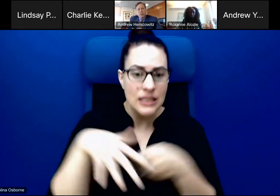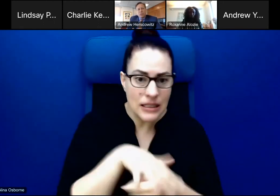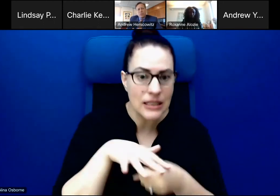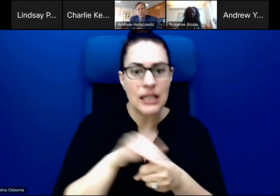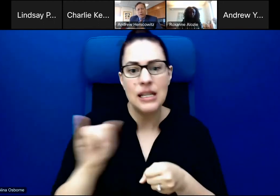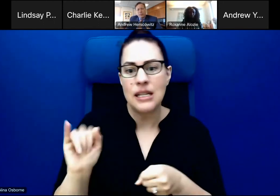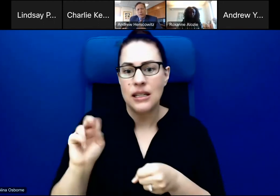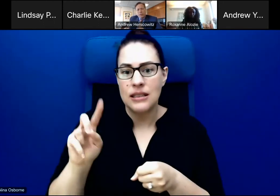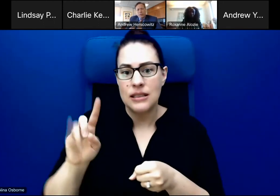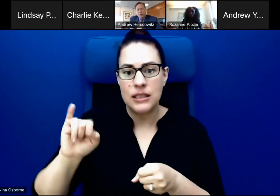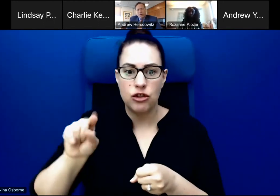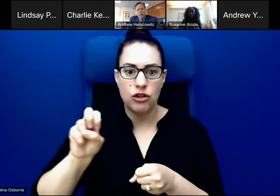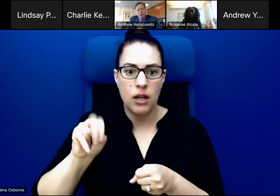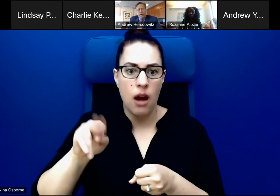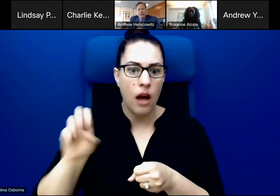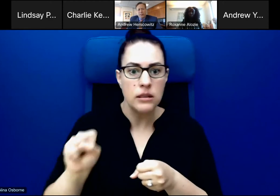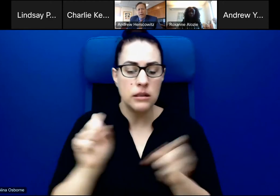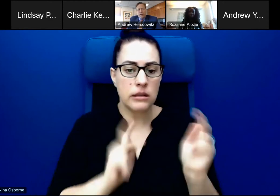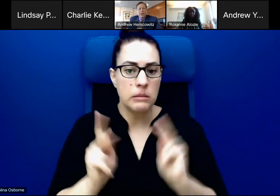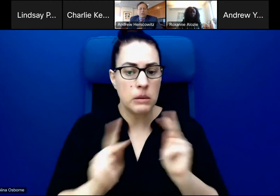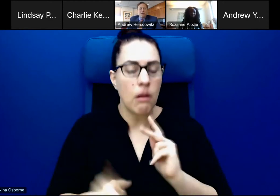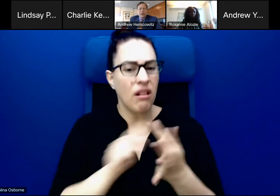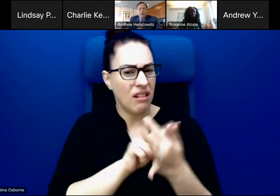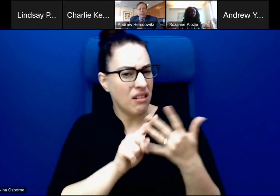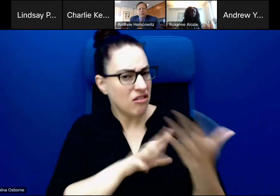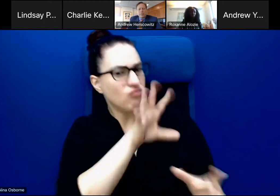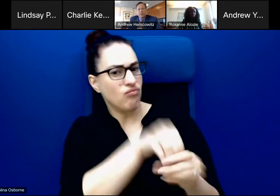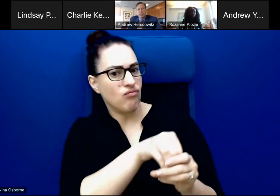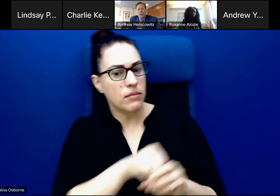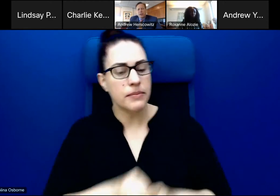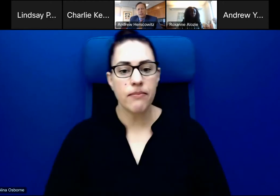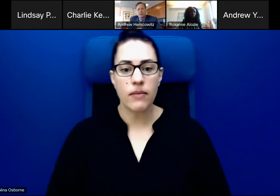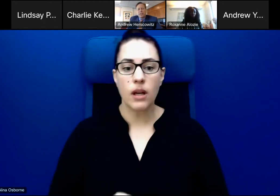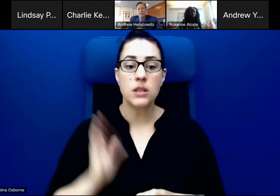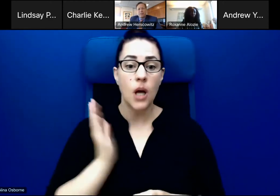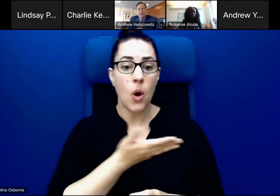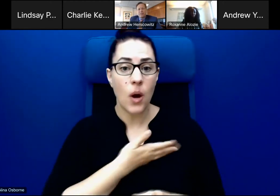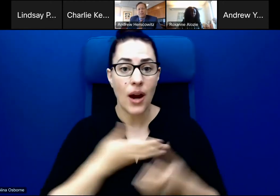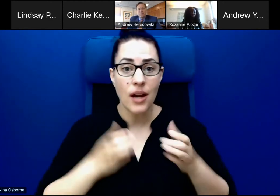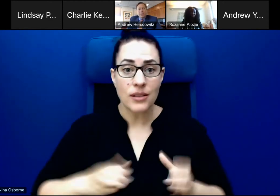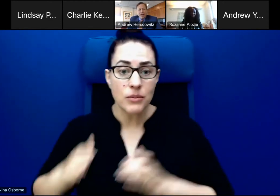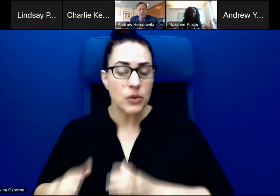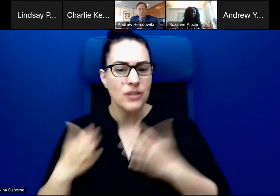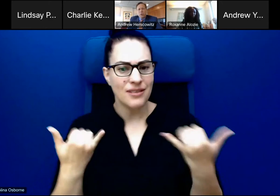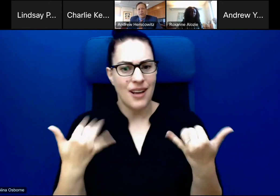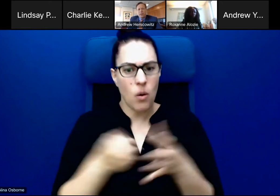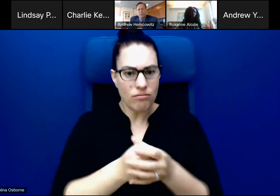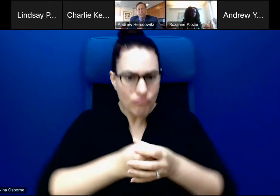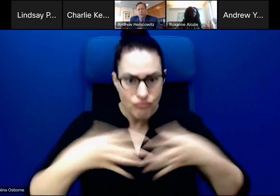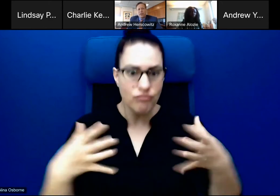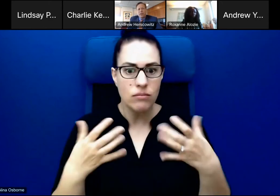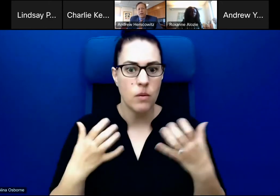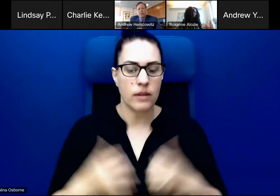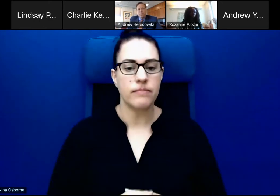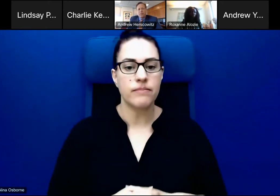And so we're looking to try to expand and diversify our client base. Just to give you a sense, in the past with OPIC, the